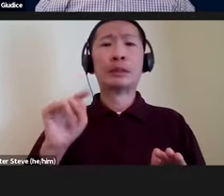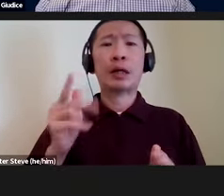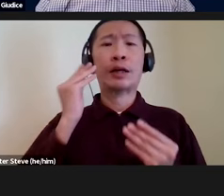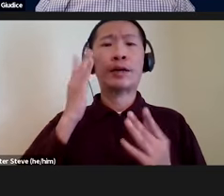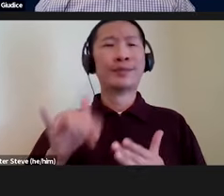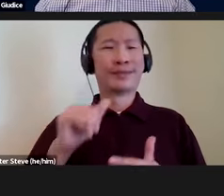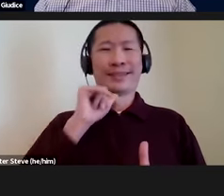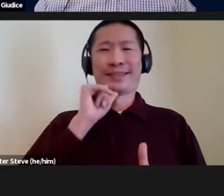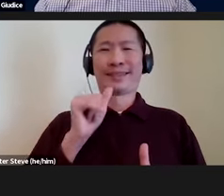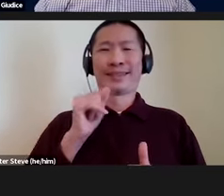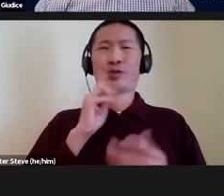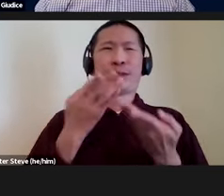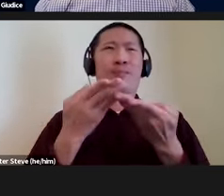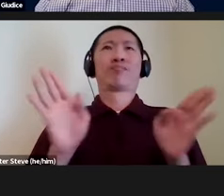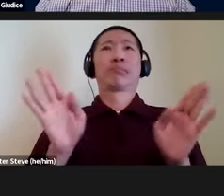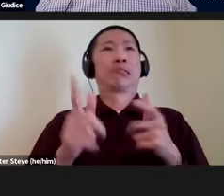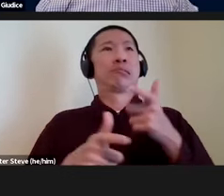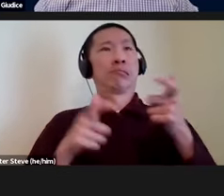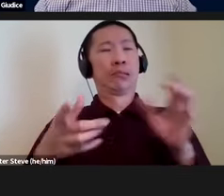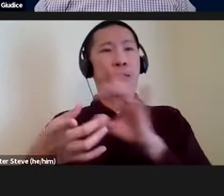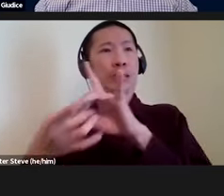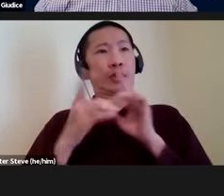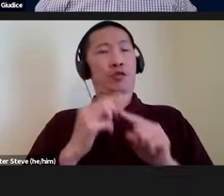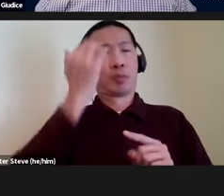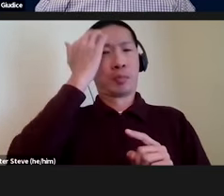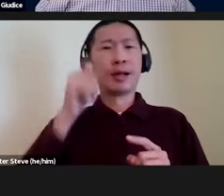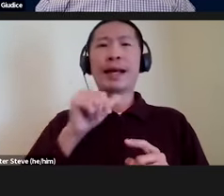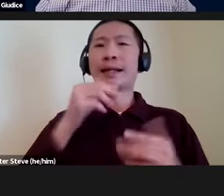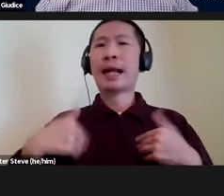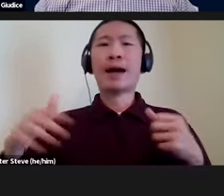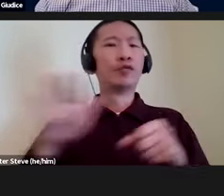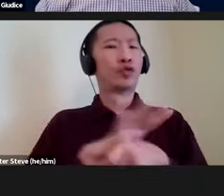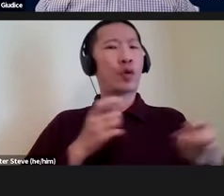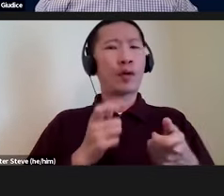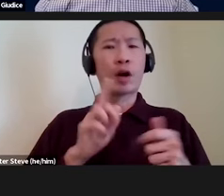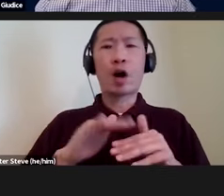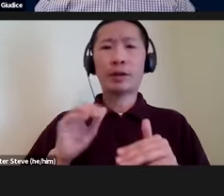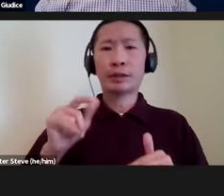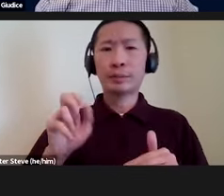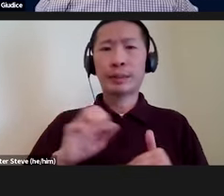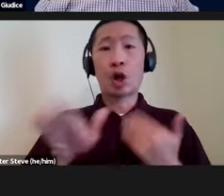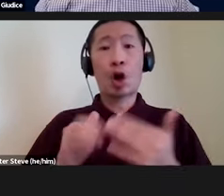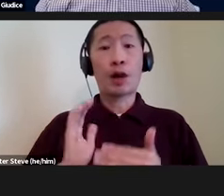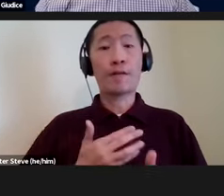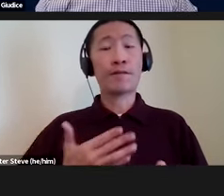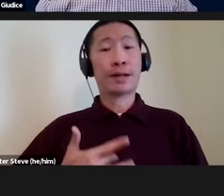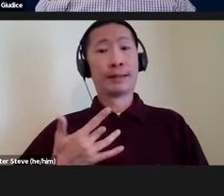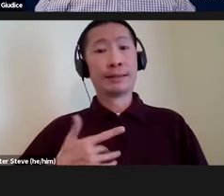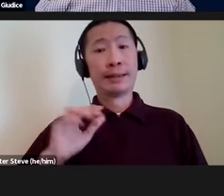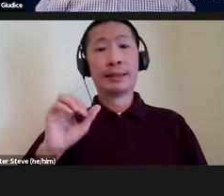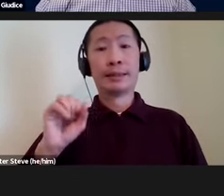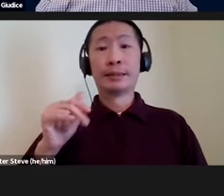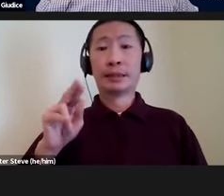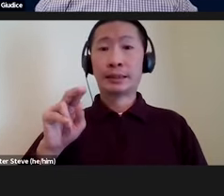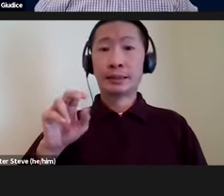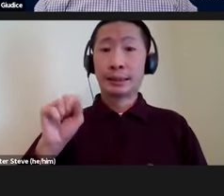really this, you know, really broad, huge pipe to the brain. And it doesn't have a monopoly on space, all of our senses convey spatial information, and